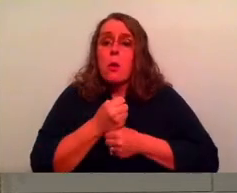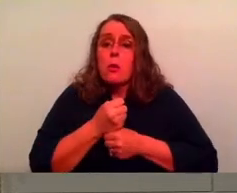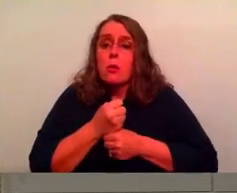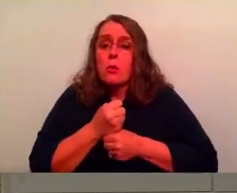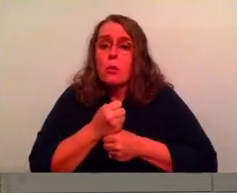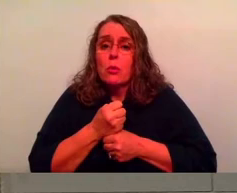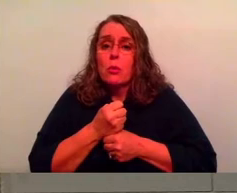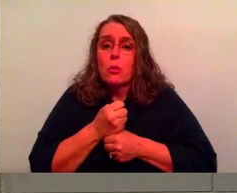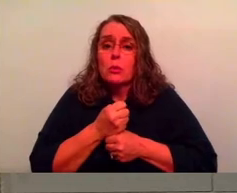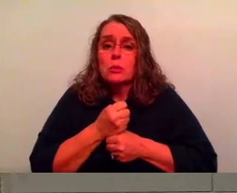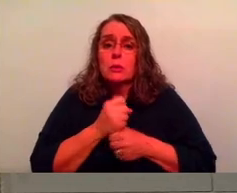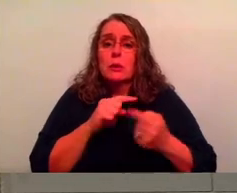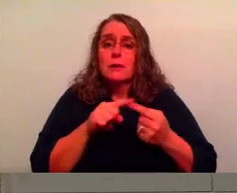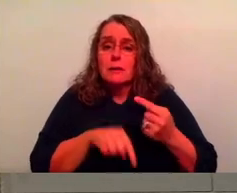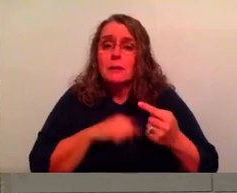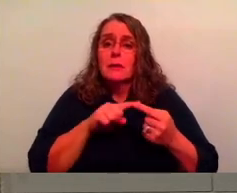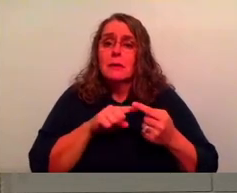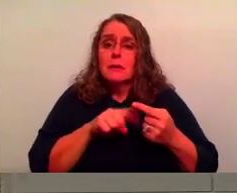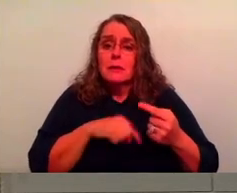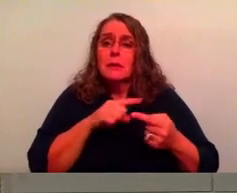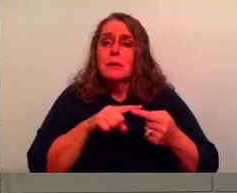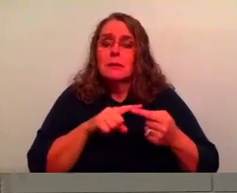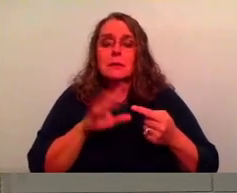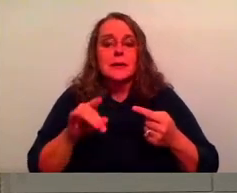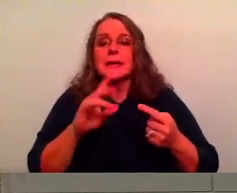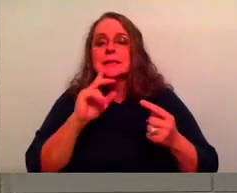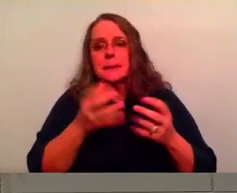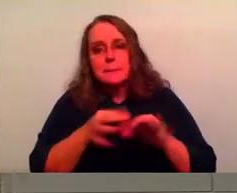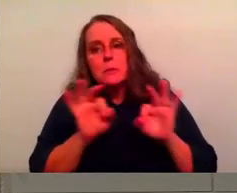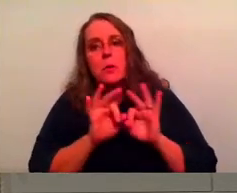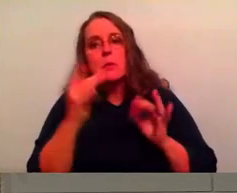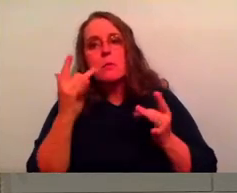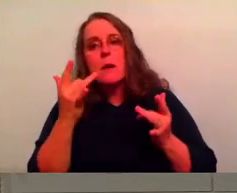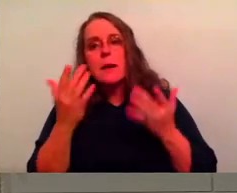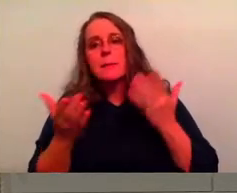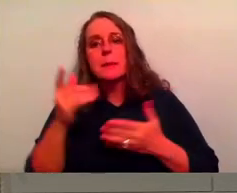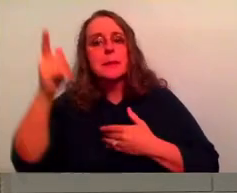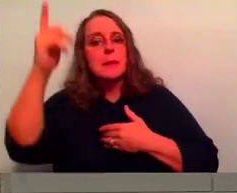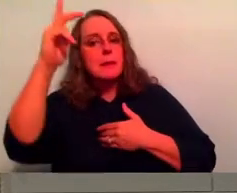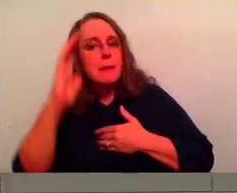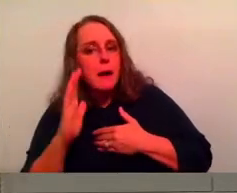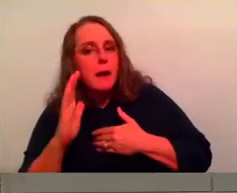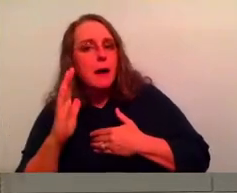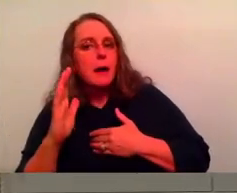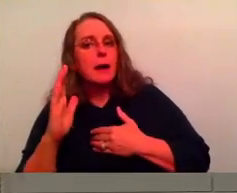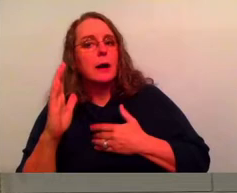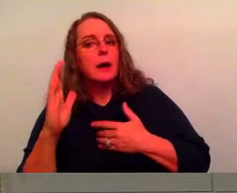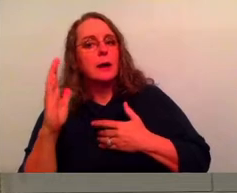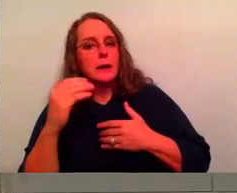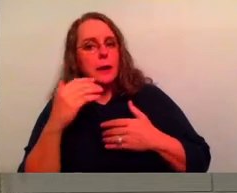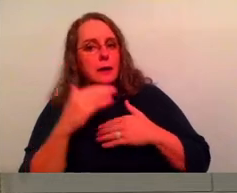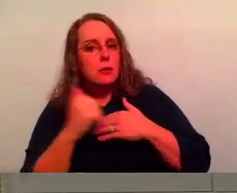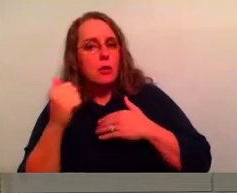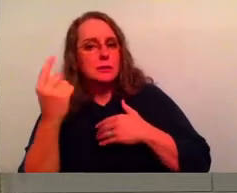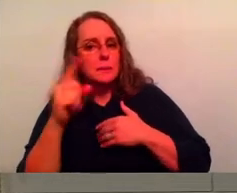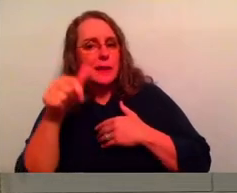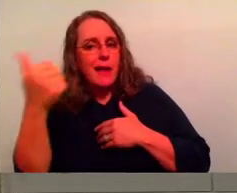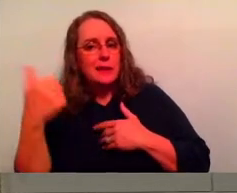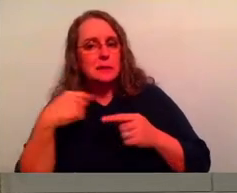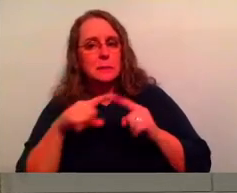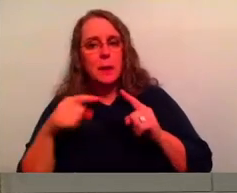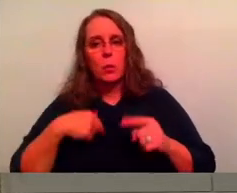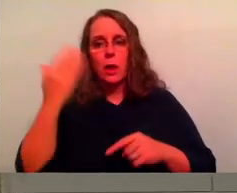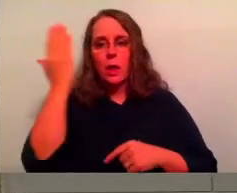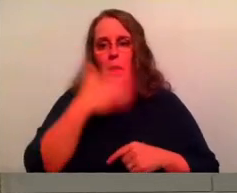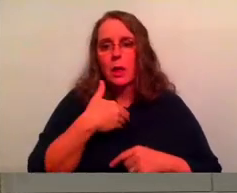the loop matters because God may have more and we're missing it because we're the ones who are deciding what's seen and what's best. Uh, another thing that clinging does